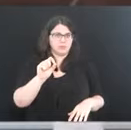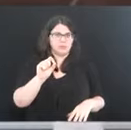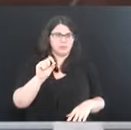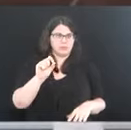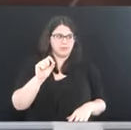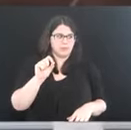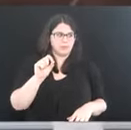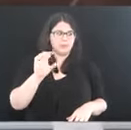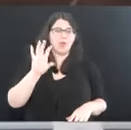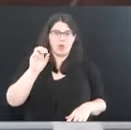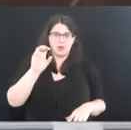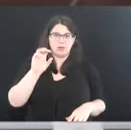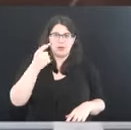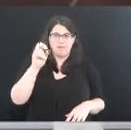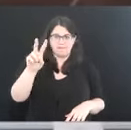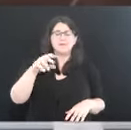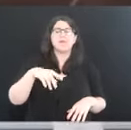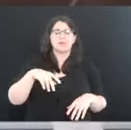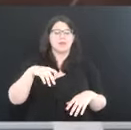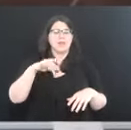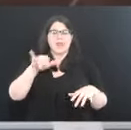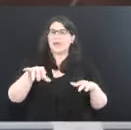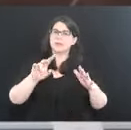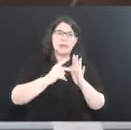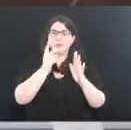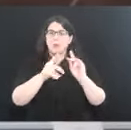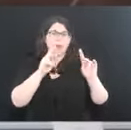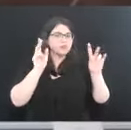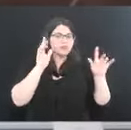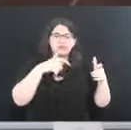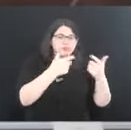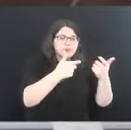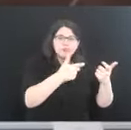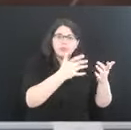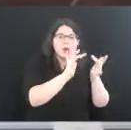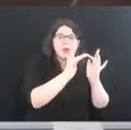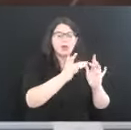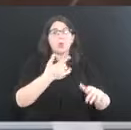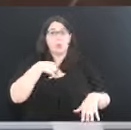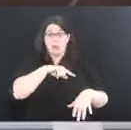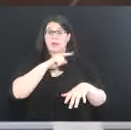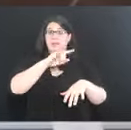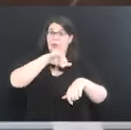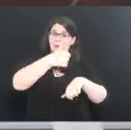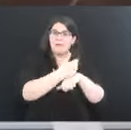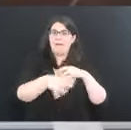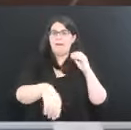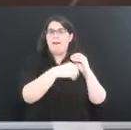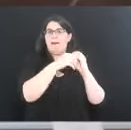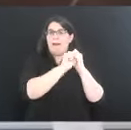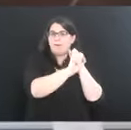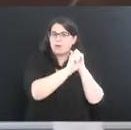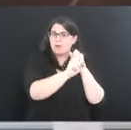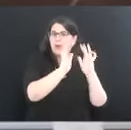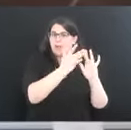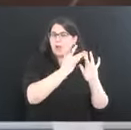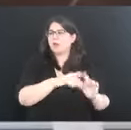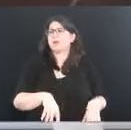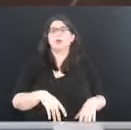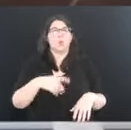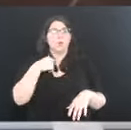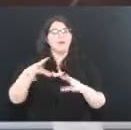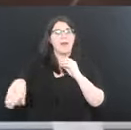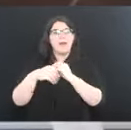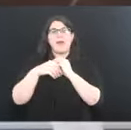communication in addition to social media, paid TV and radio announcements, programmatic advertising like Spotify